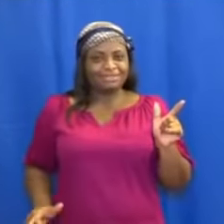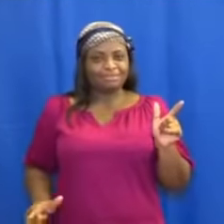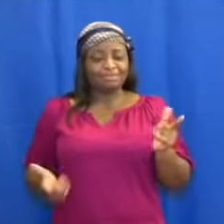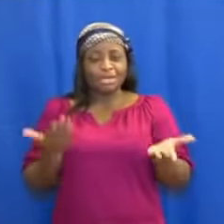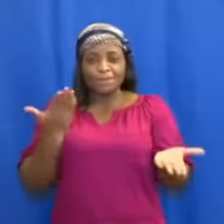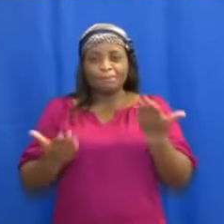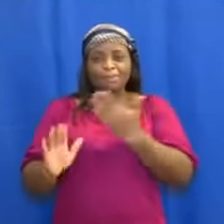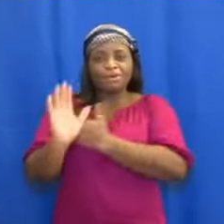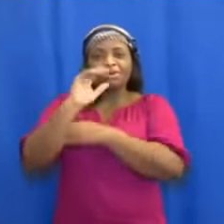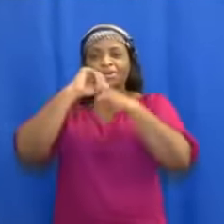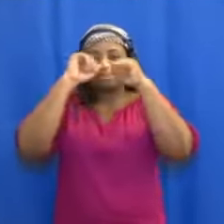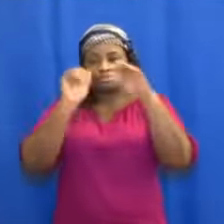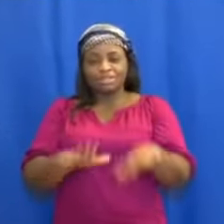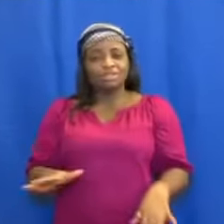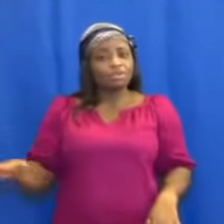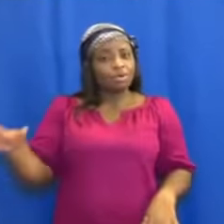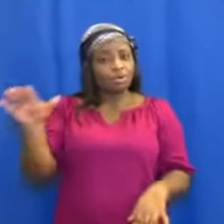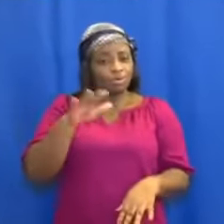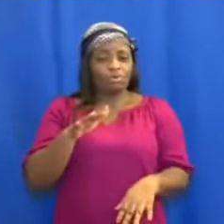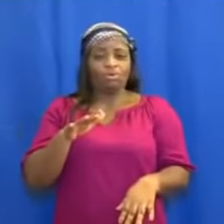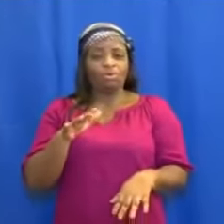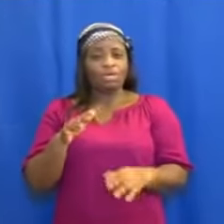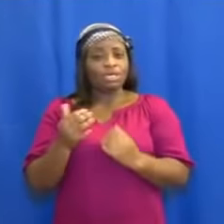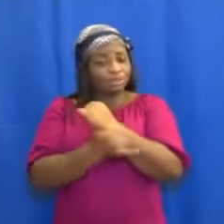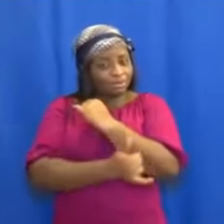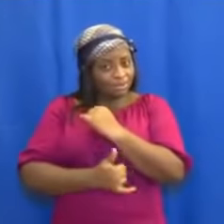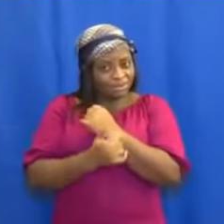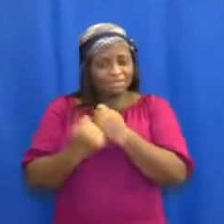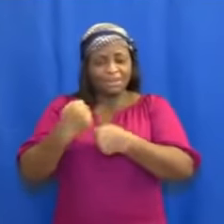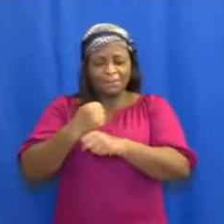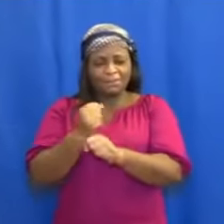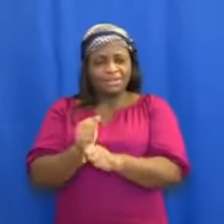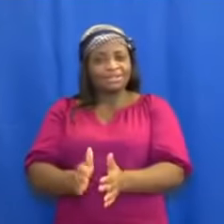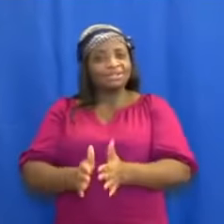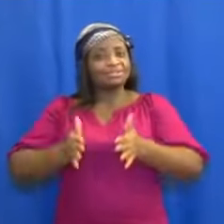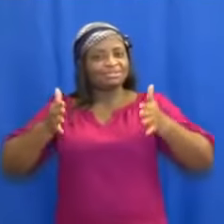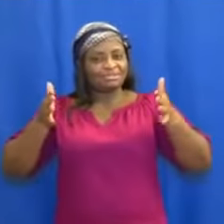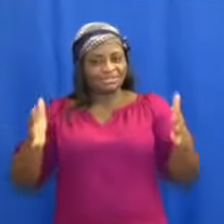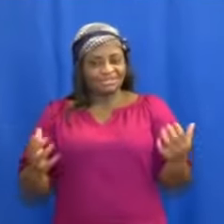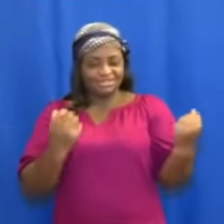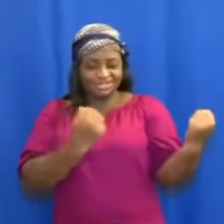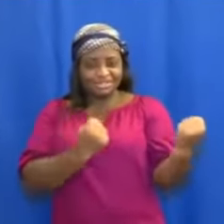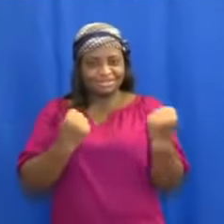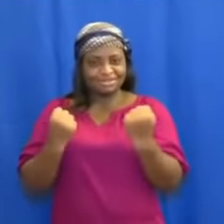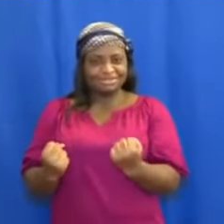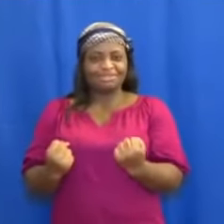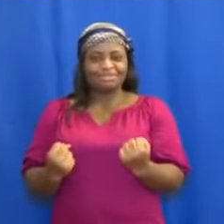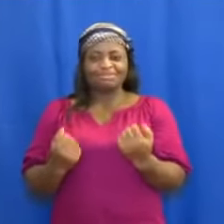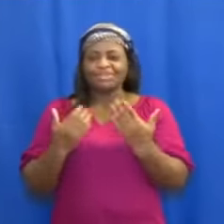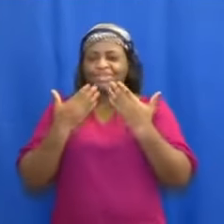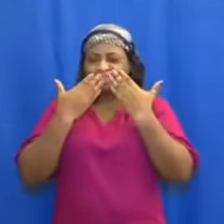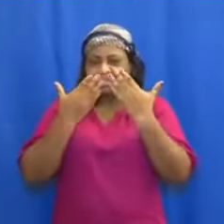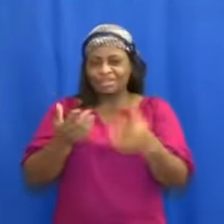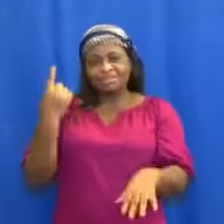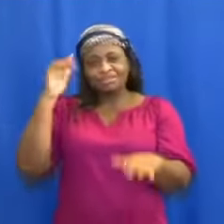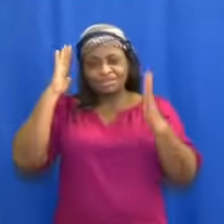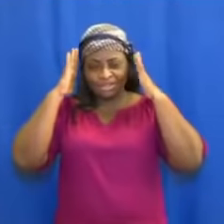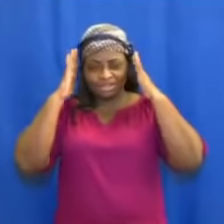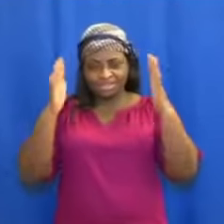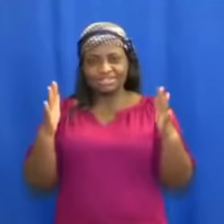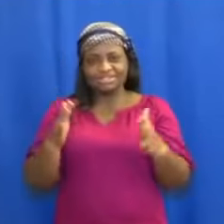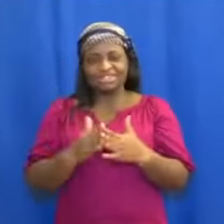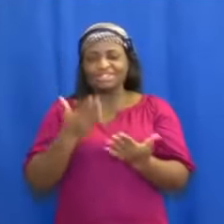in our homeland, Ghana, and make her great and strong. I thank you for your attention, and good night.